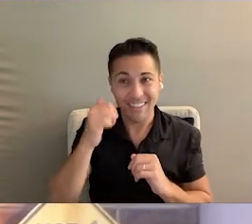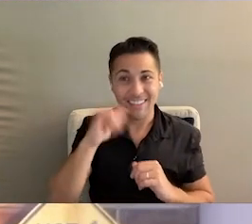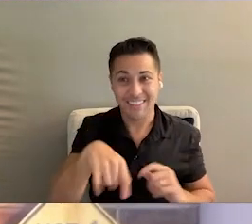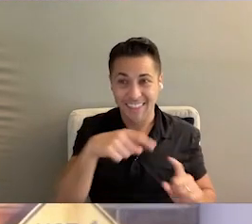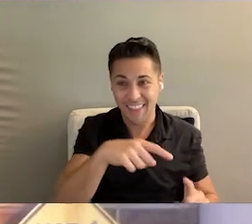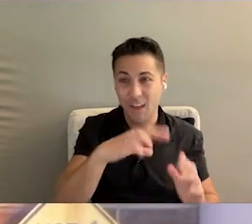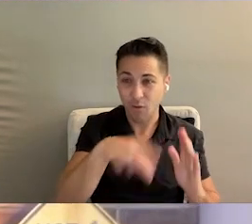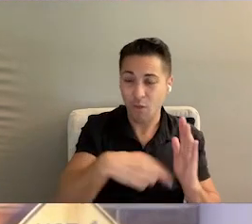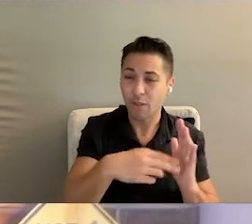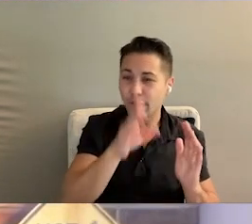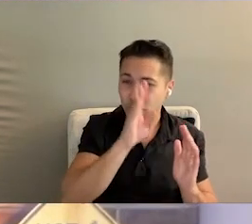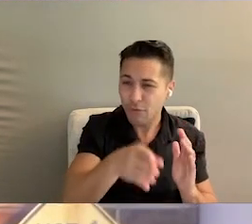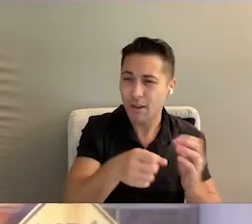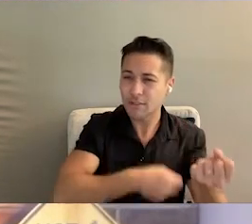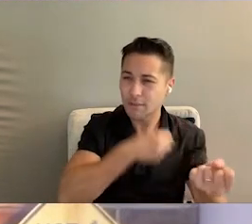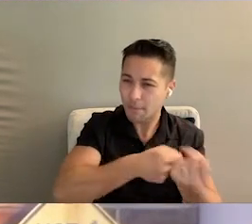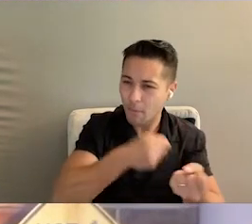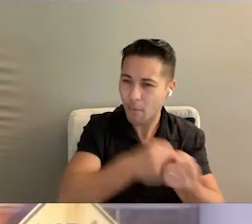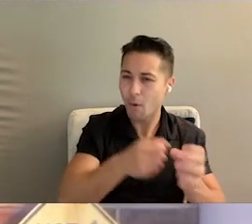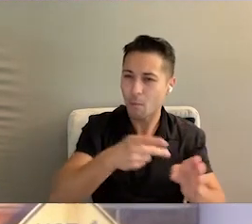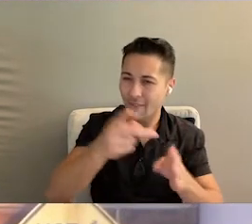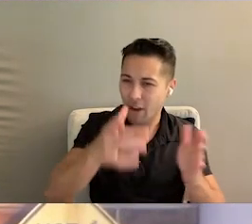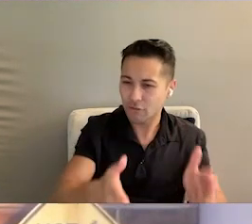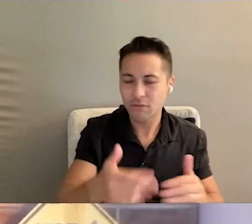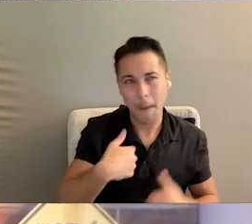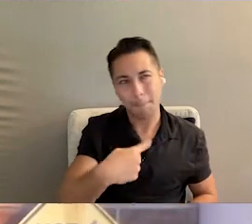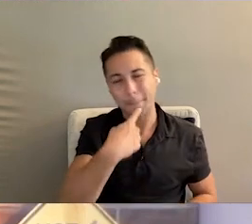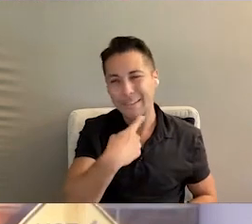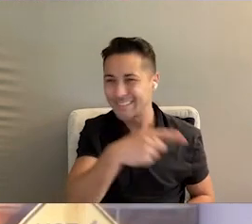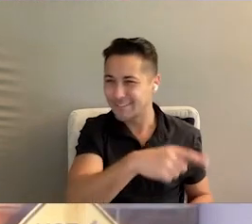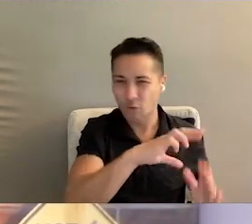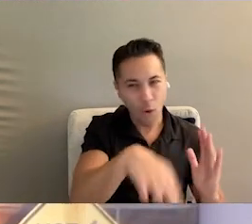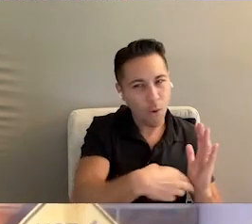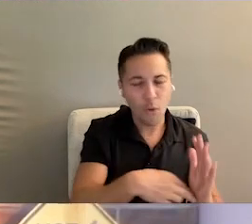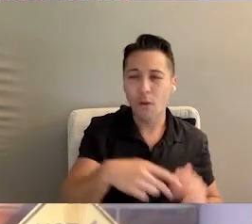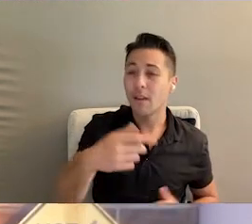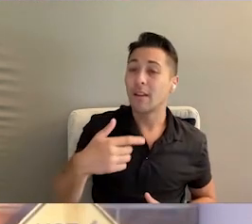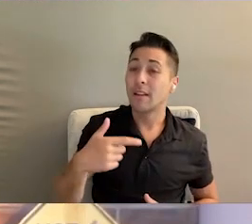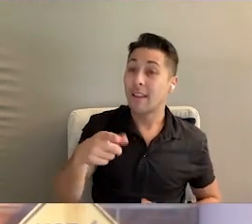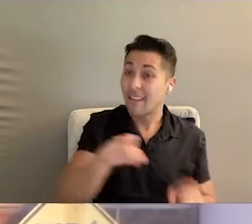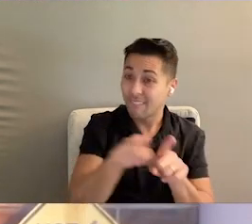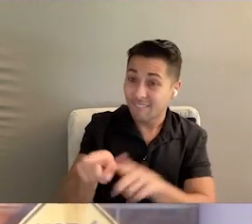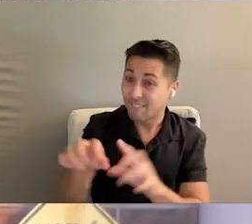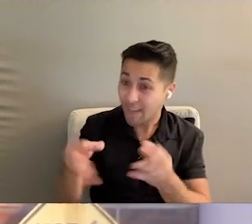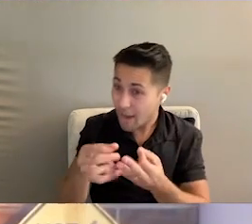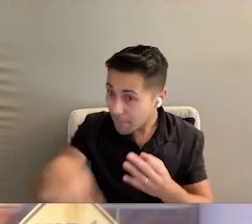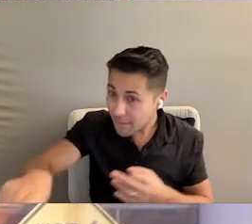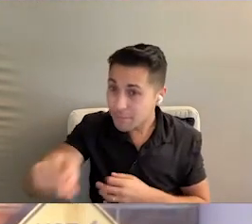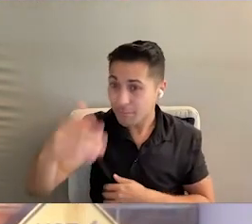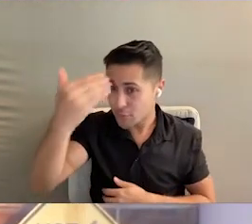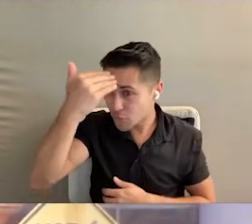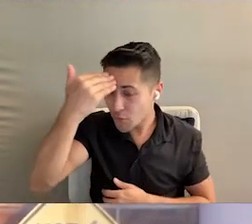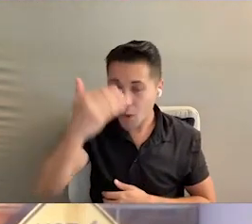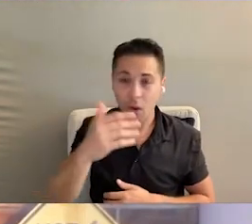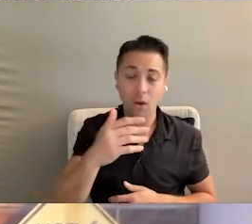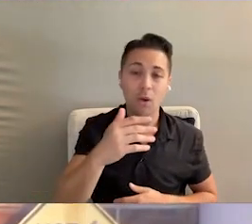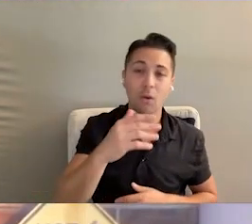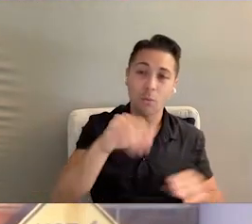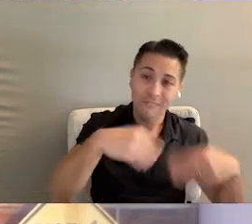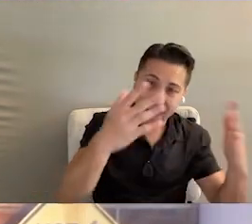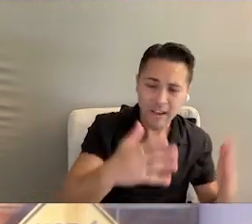is that the role of a direct support professional. We know, as family members, you know, as providers, you know,